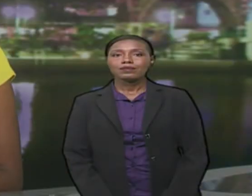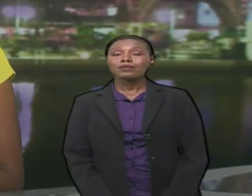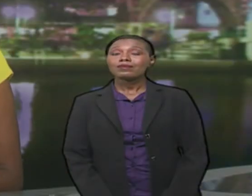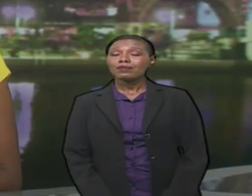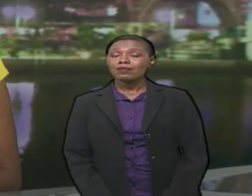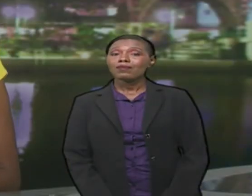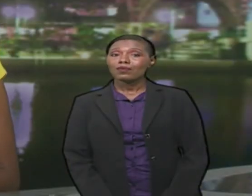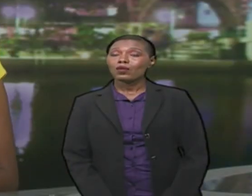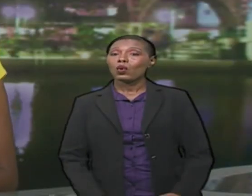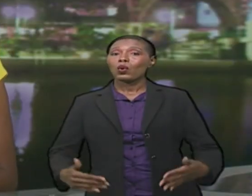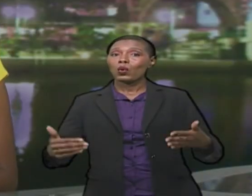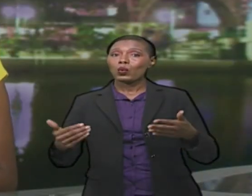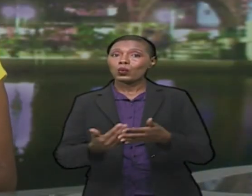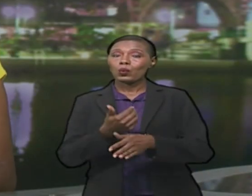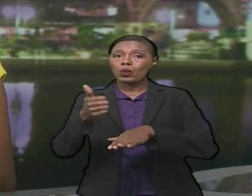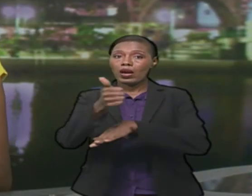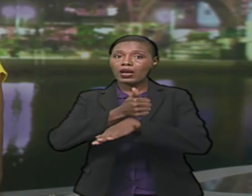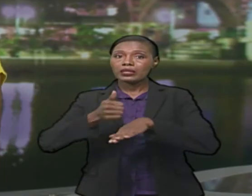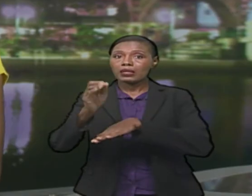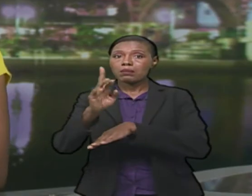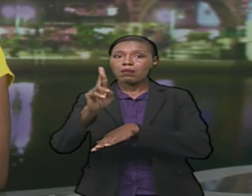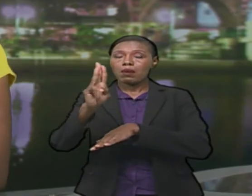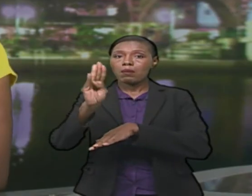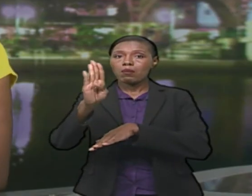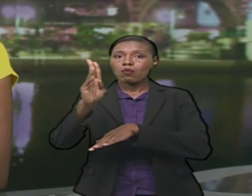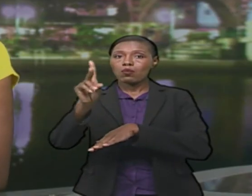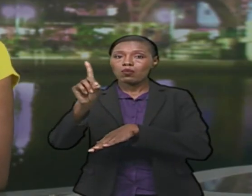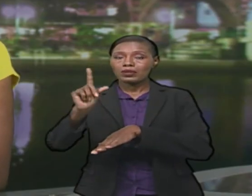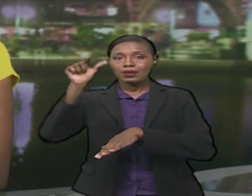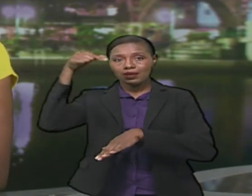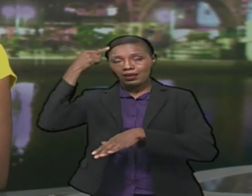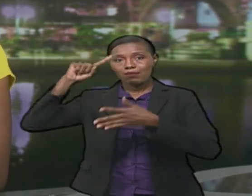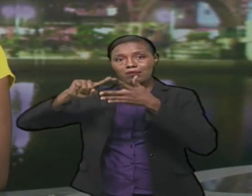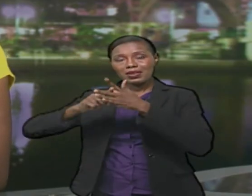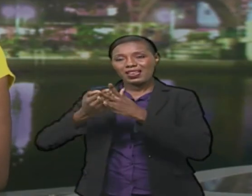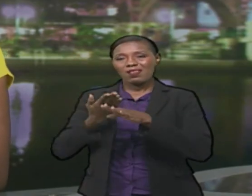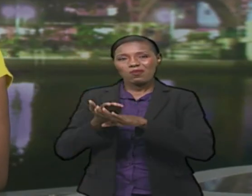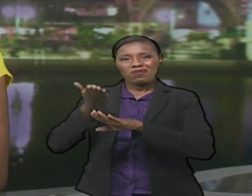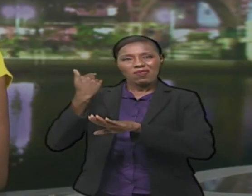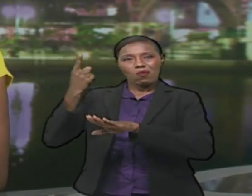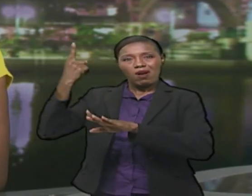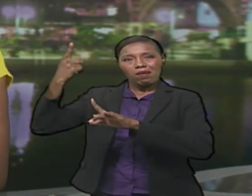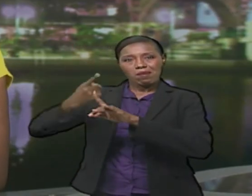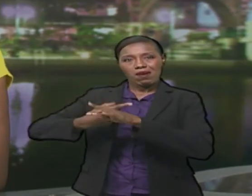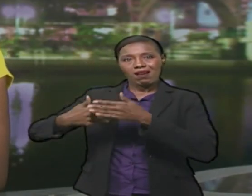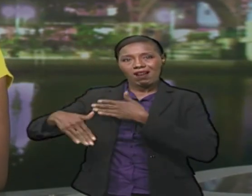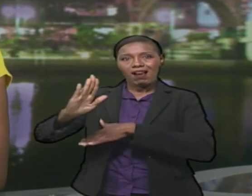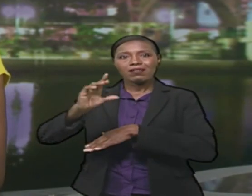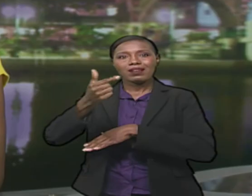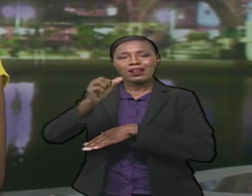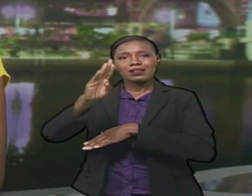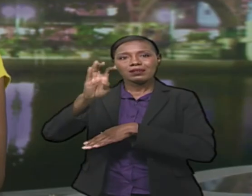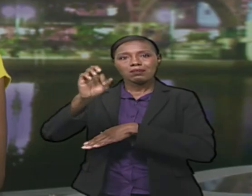A new session of the Antigua and Barbuda government has begun nearly a month after Prime Minister Gaston Brown led his Antigua